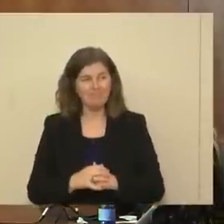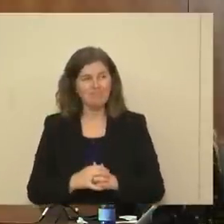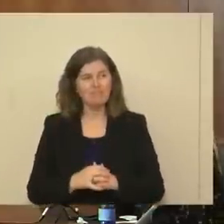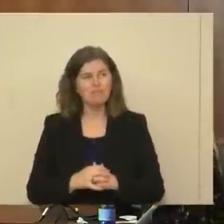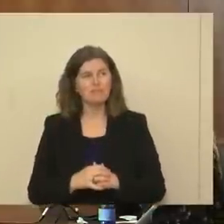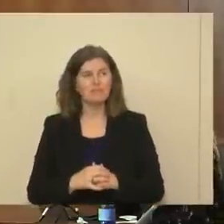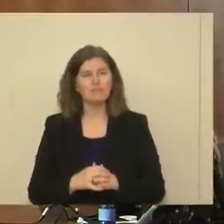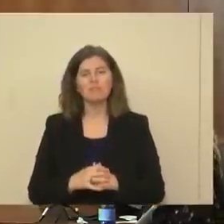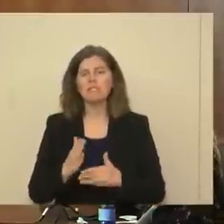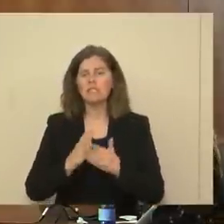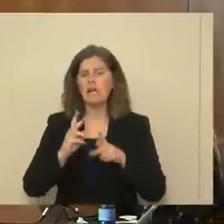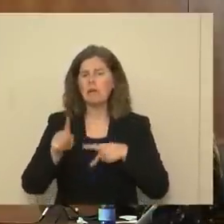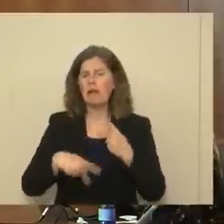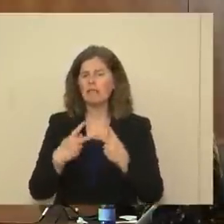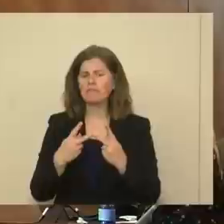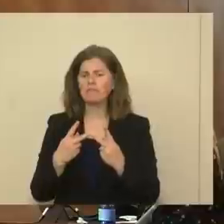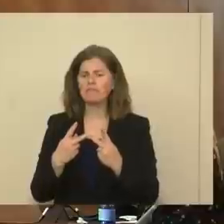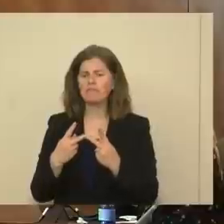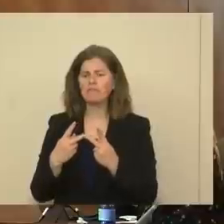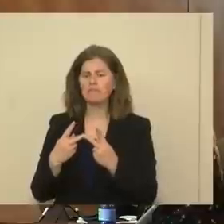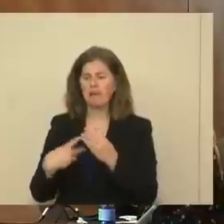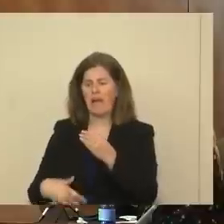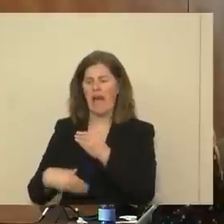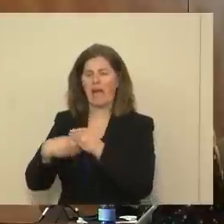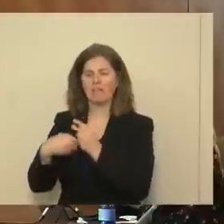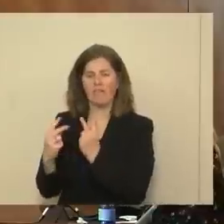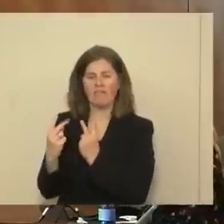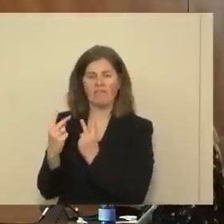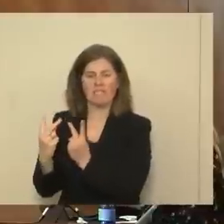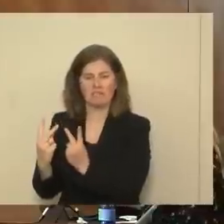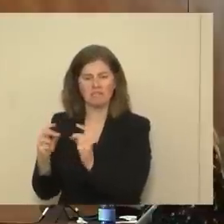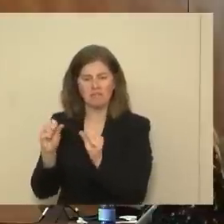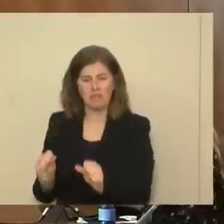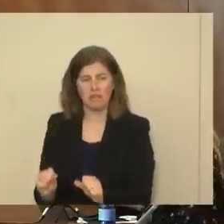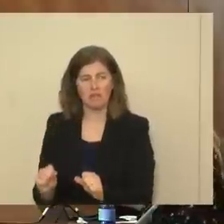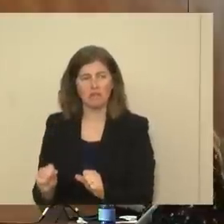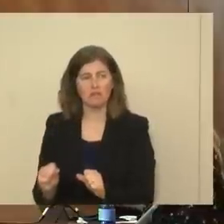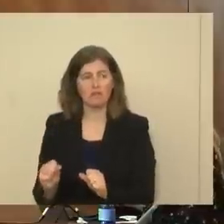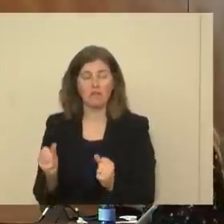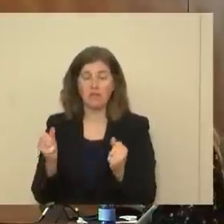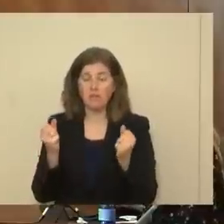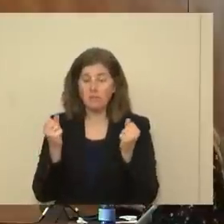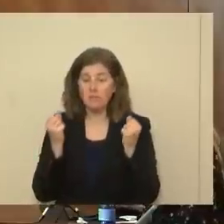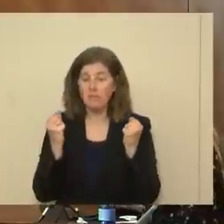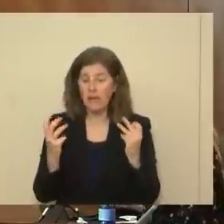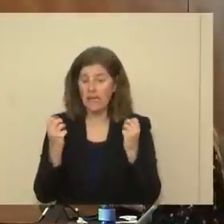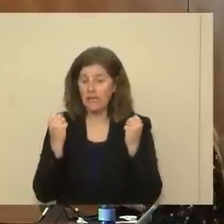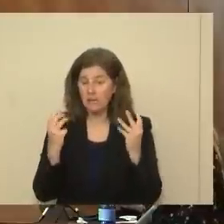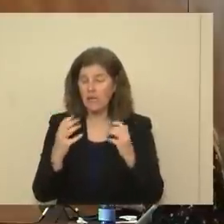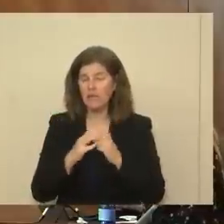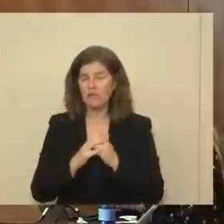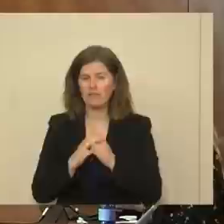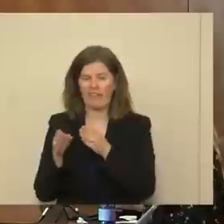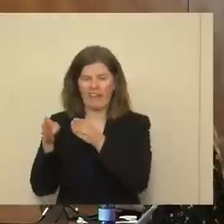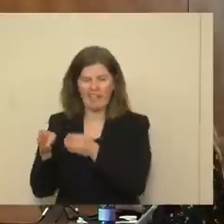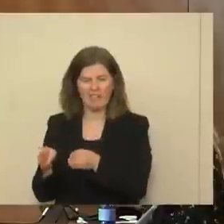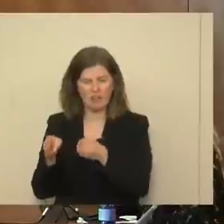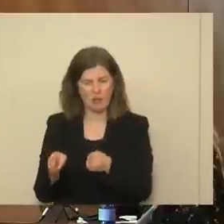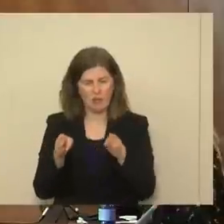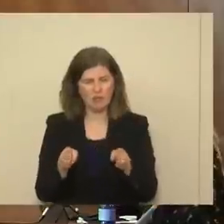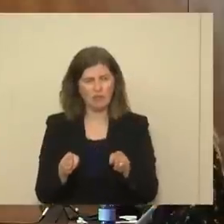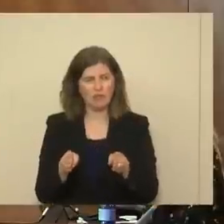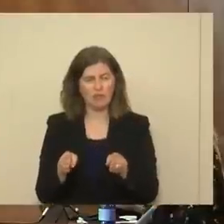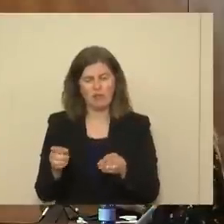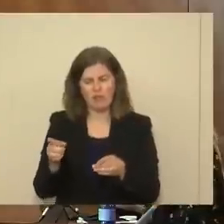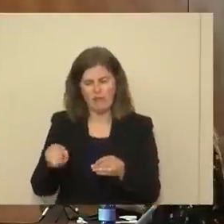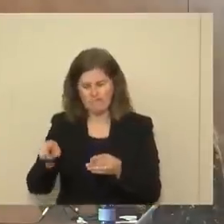sort of additional visitation, as the governor has talked about. There have been a lot of individuals that